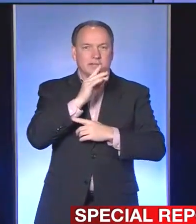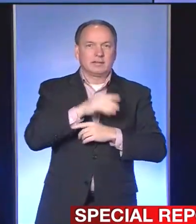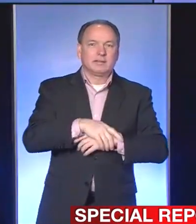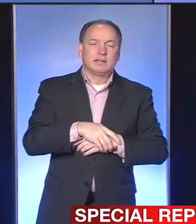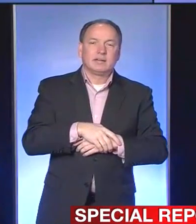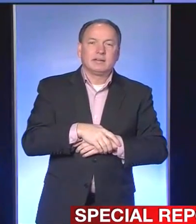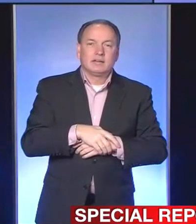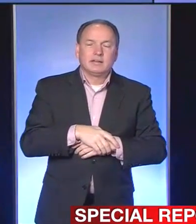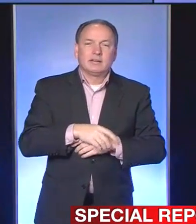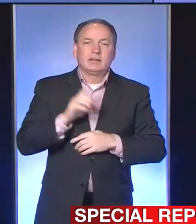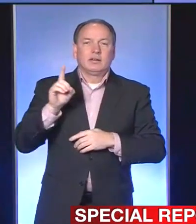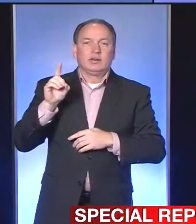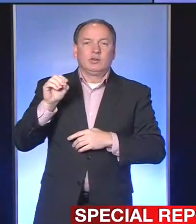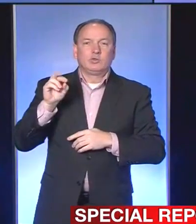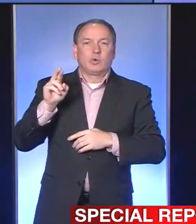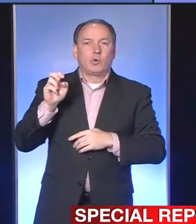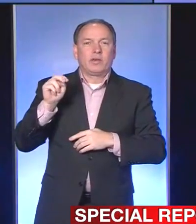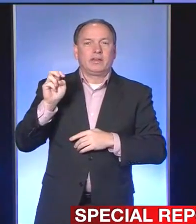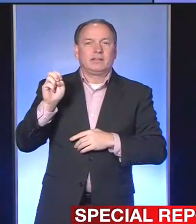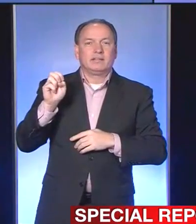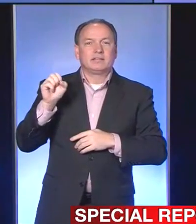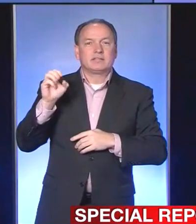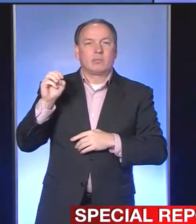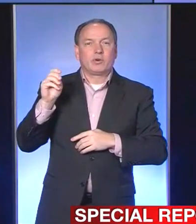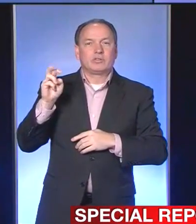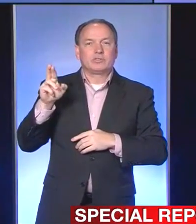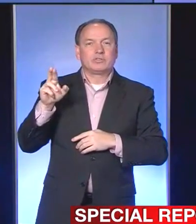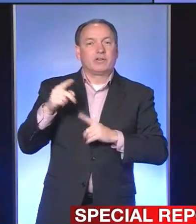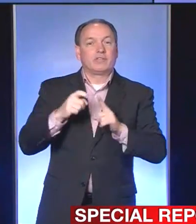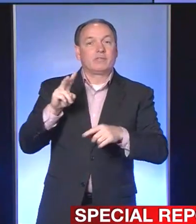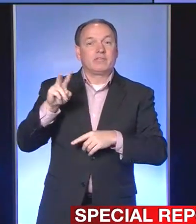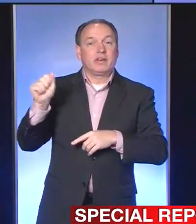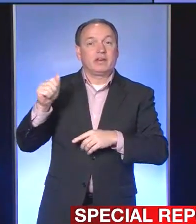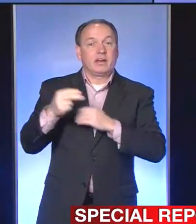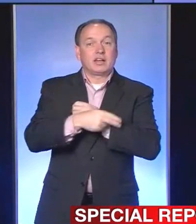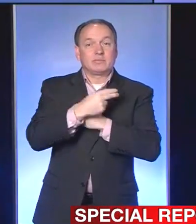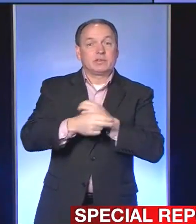Doreen Summers now from the VA hospital is with us. Doreen?